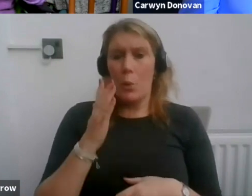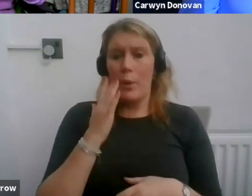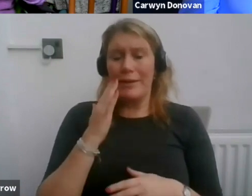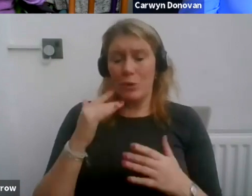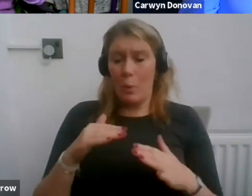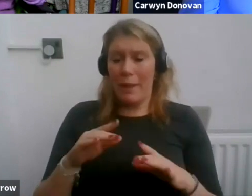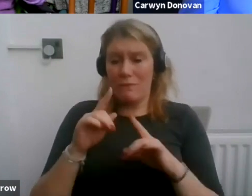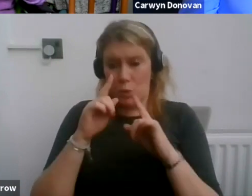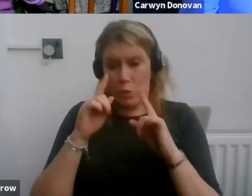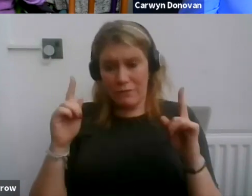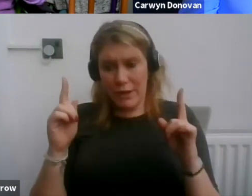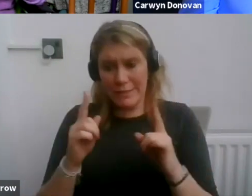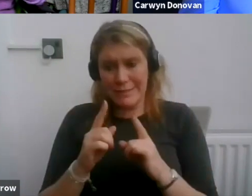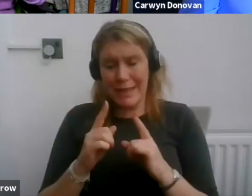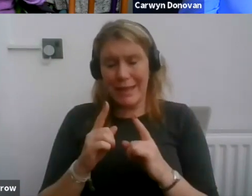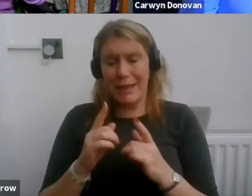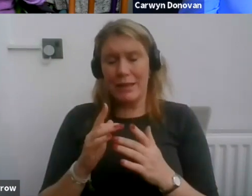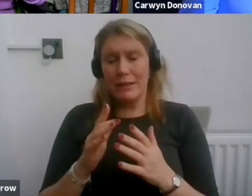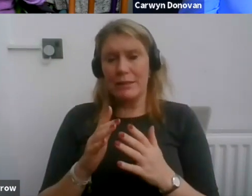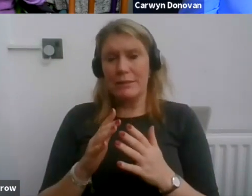that's a very interesting